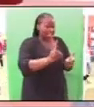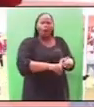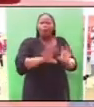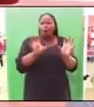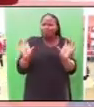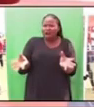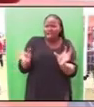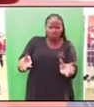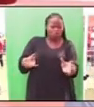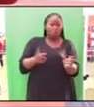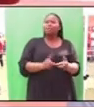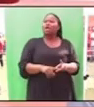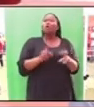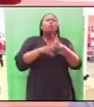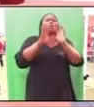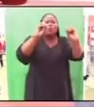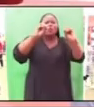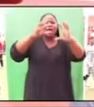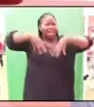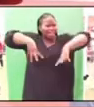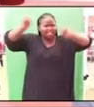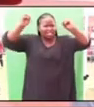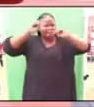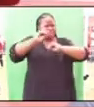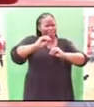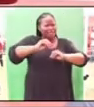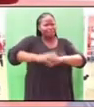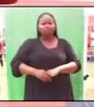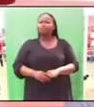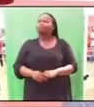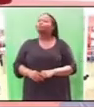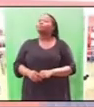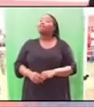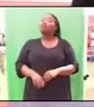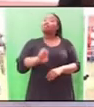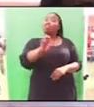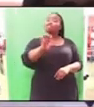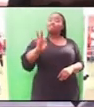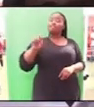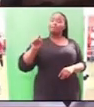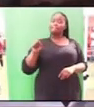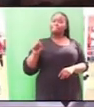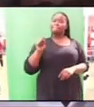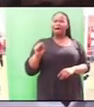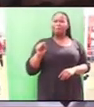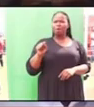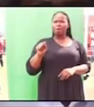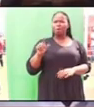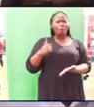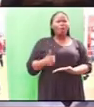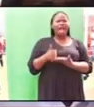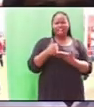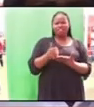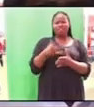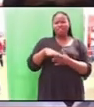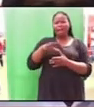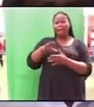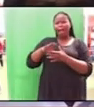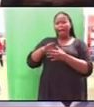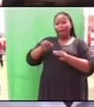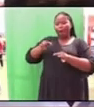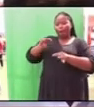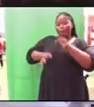radio, no electricity must be there. Because EFF is going to have a manifesto launch.